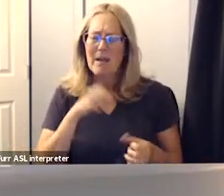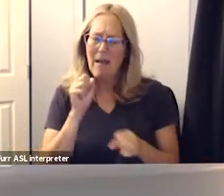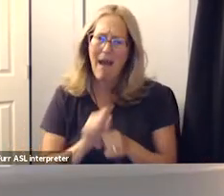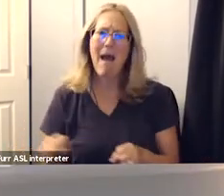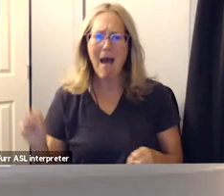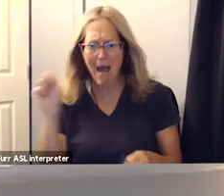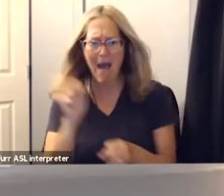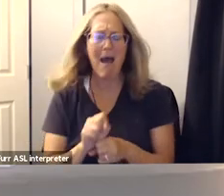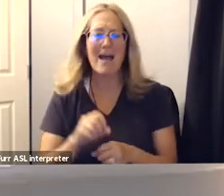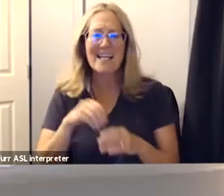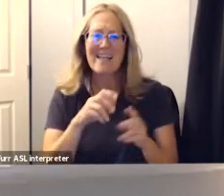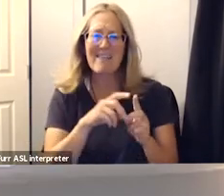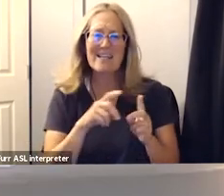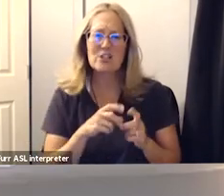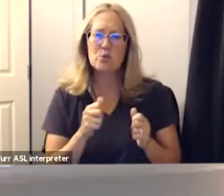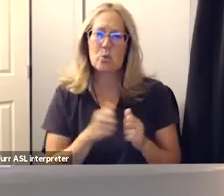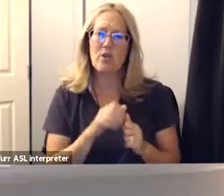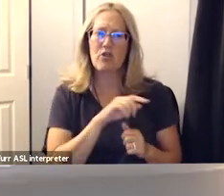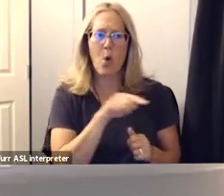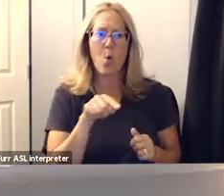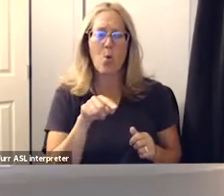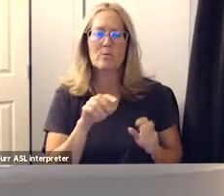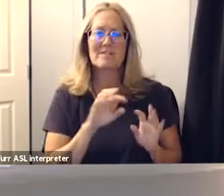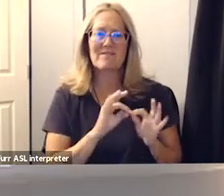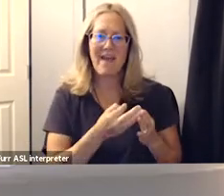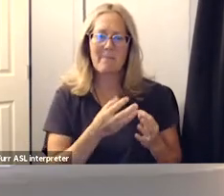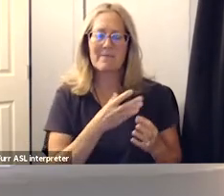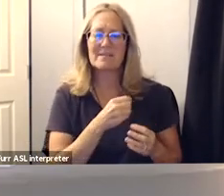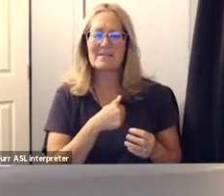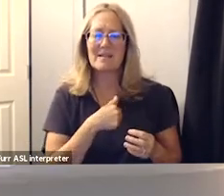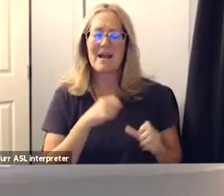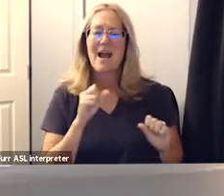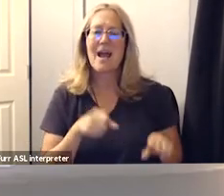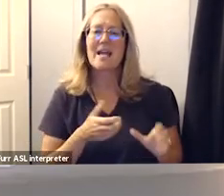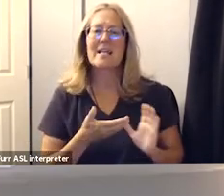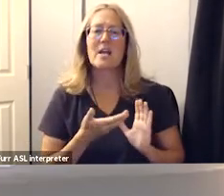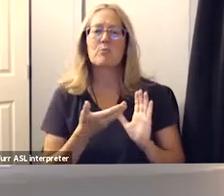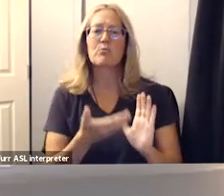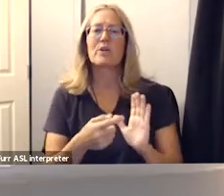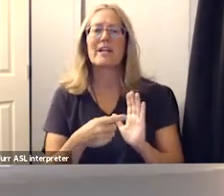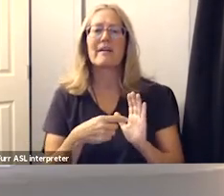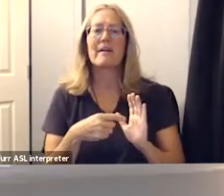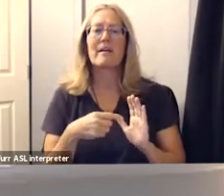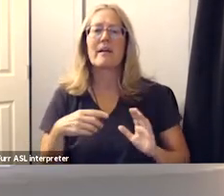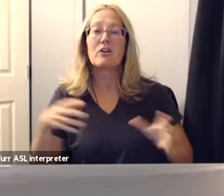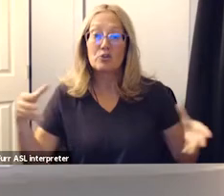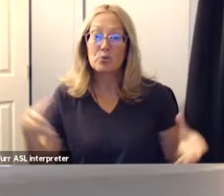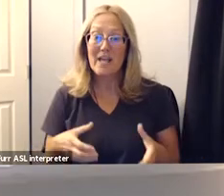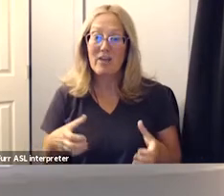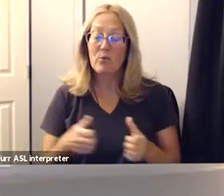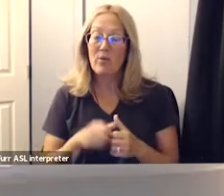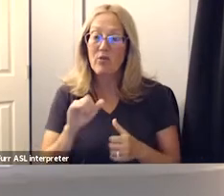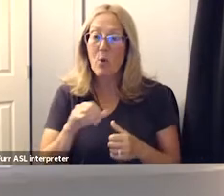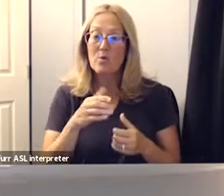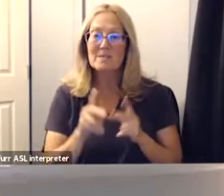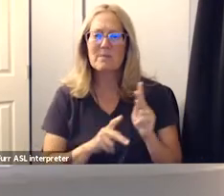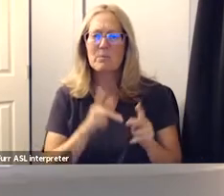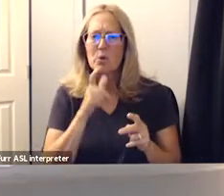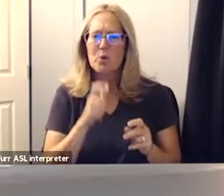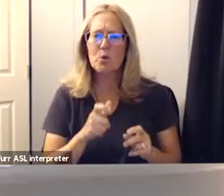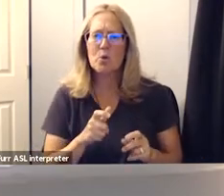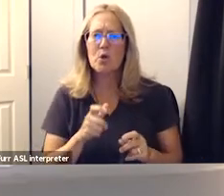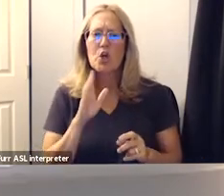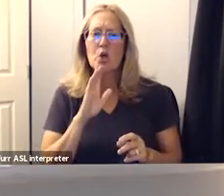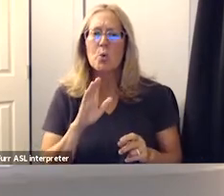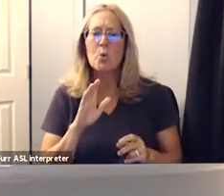the district with these families and i could certainly bring you in a room together with these people who will give all of you an